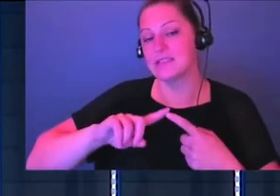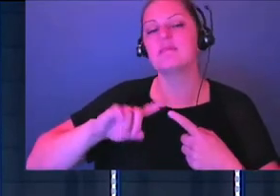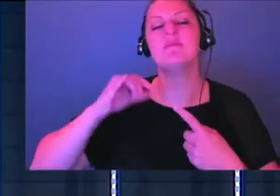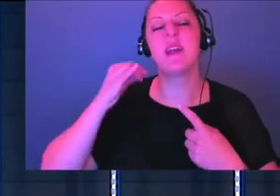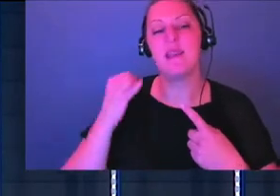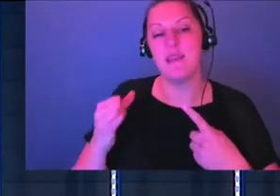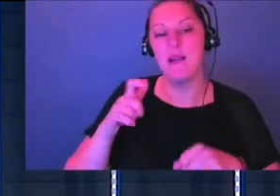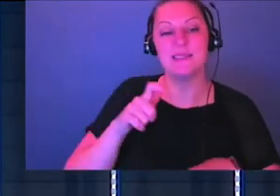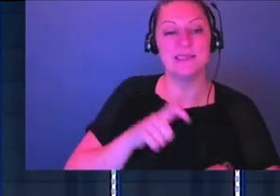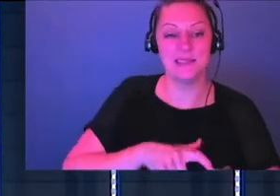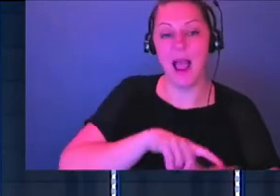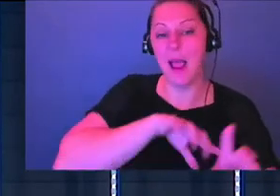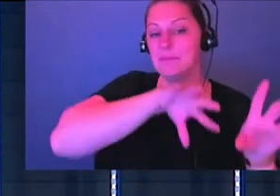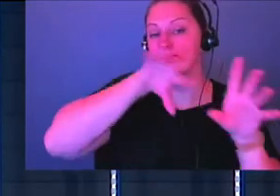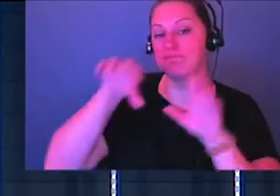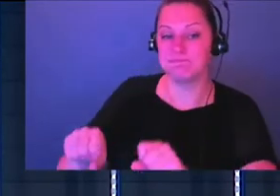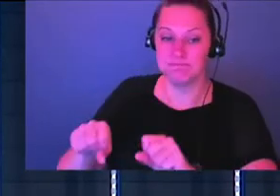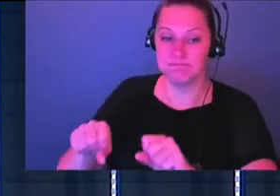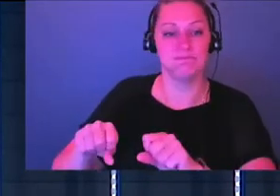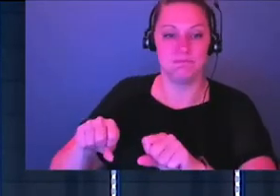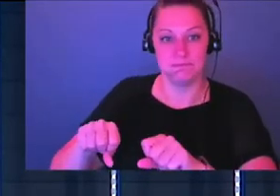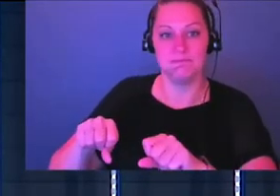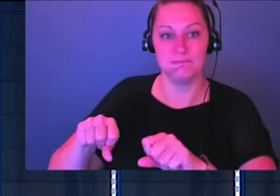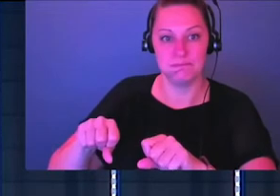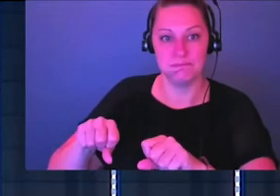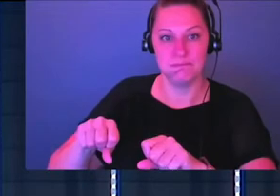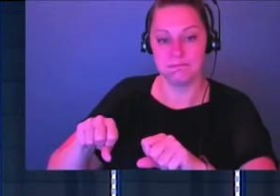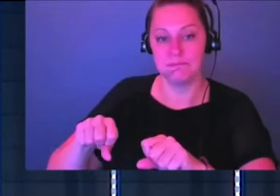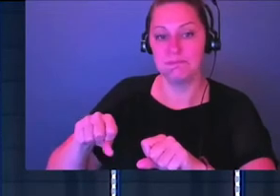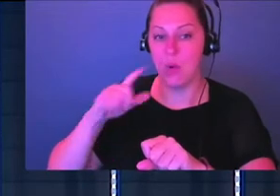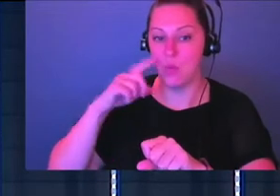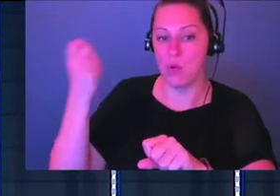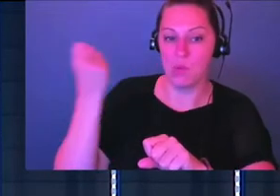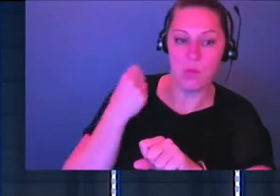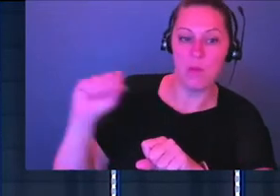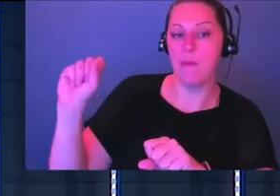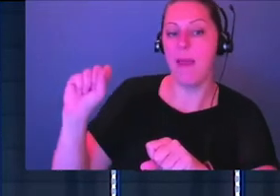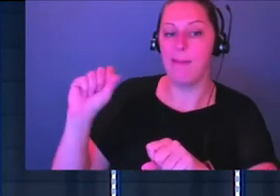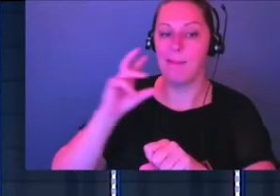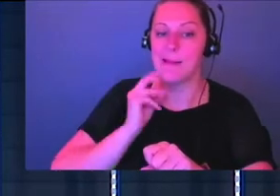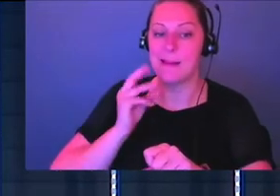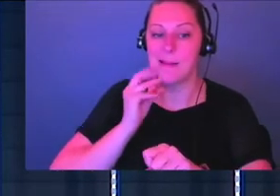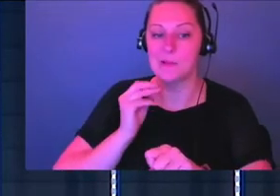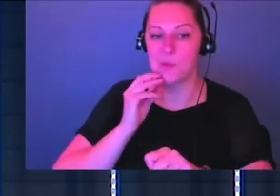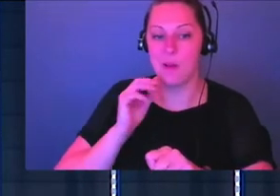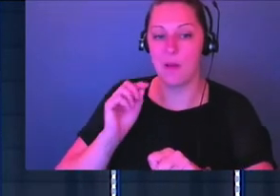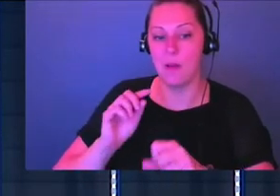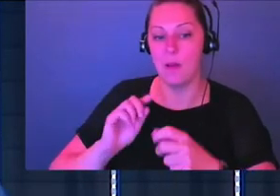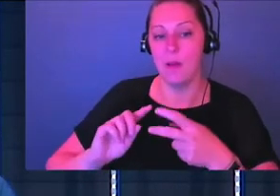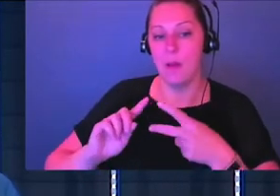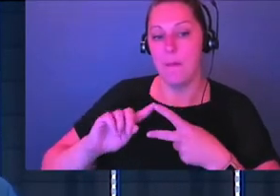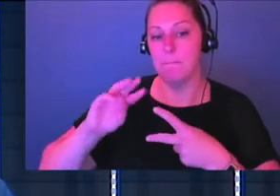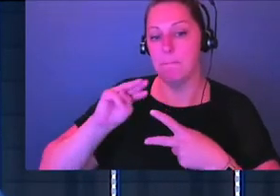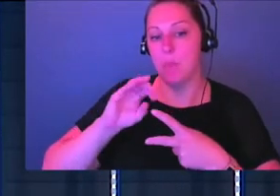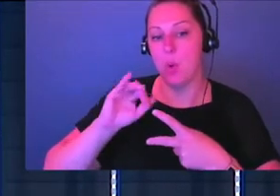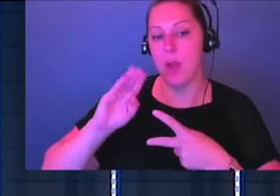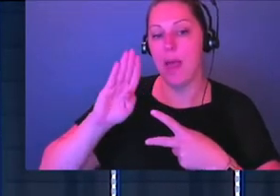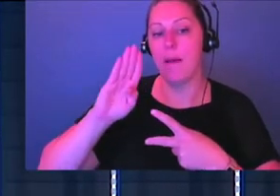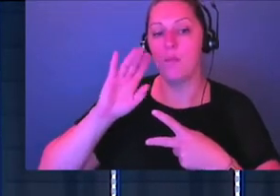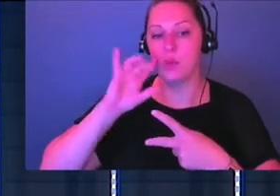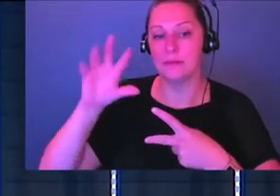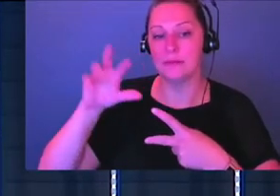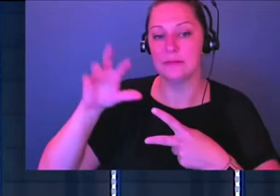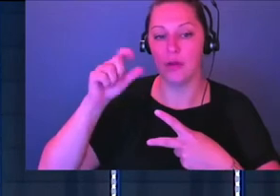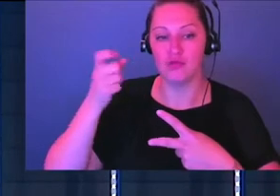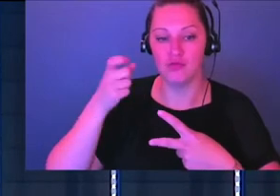there's a transition of kingship for me to rebel against Israel, for the kingdom of Moab to try to take some control, okay?